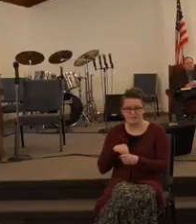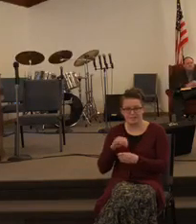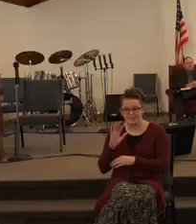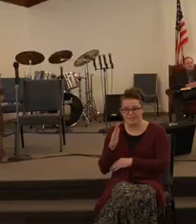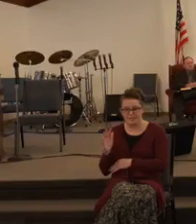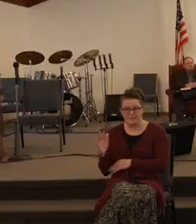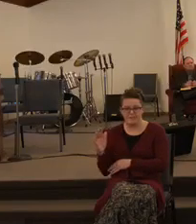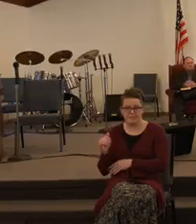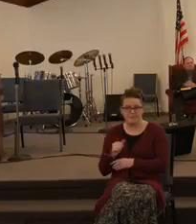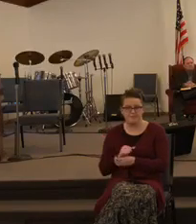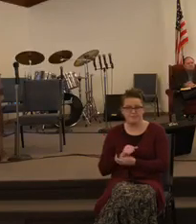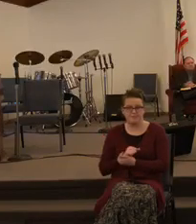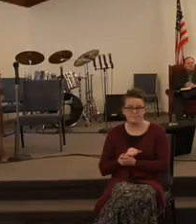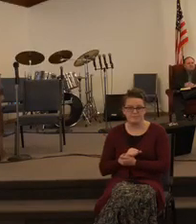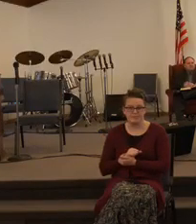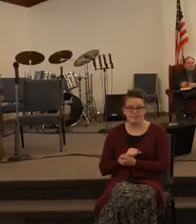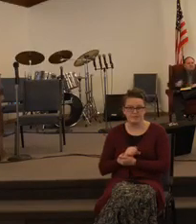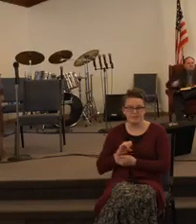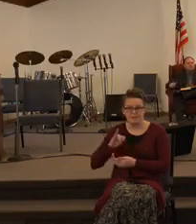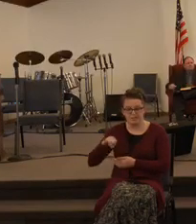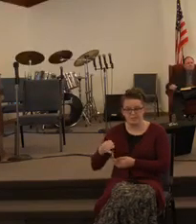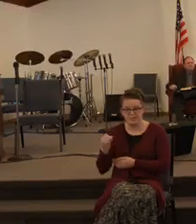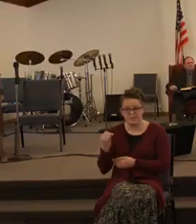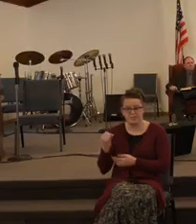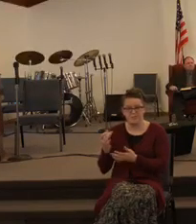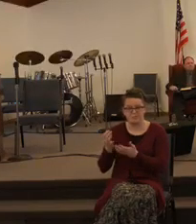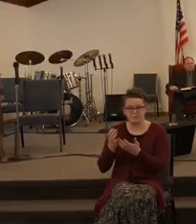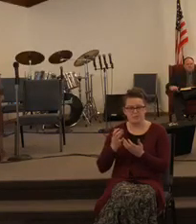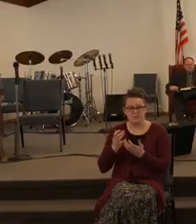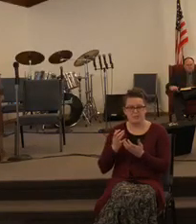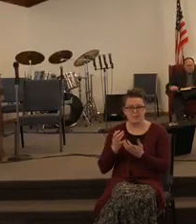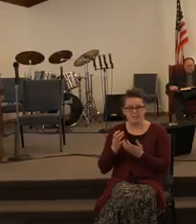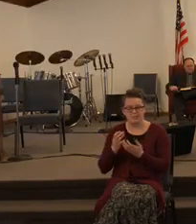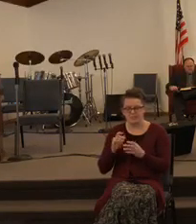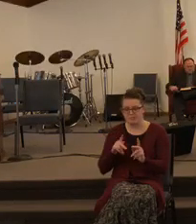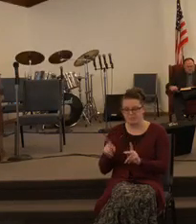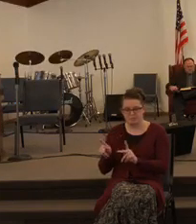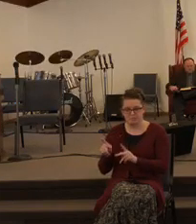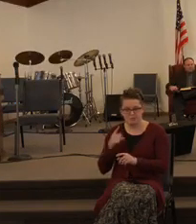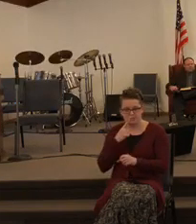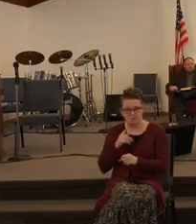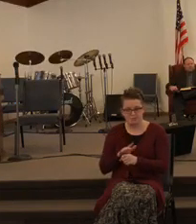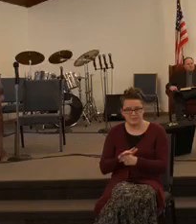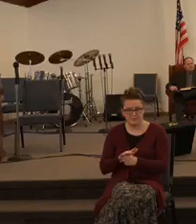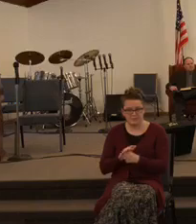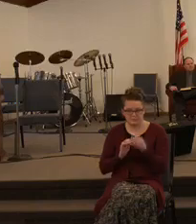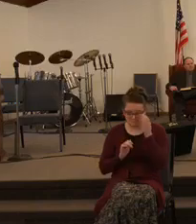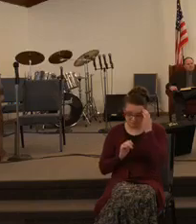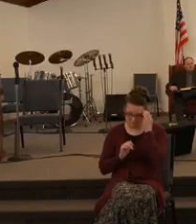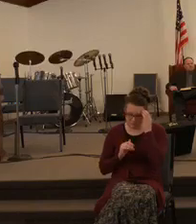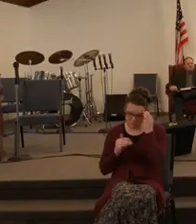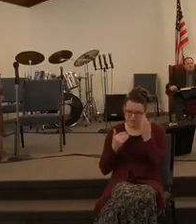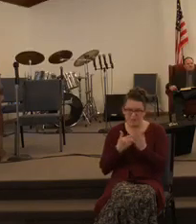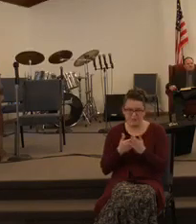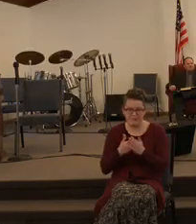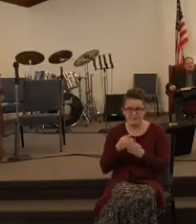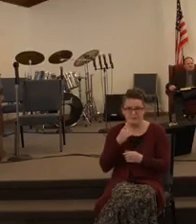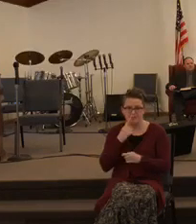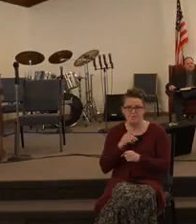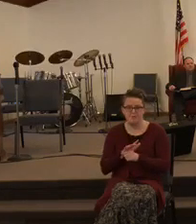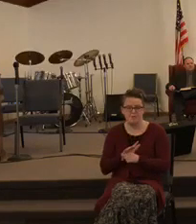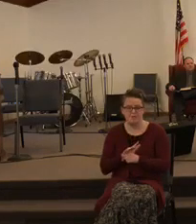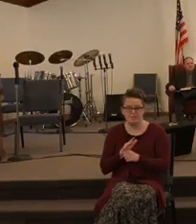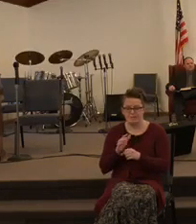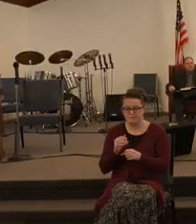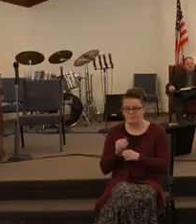Joshua brings the people of God to the brink of the promise and he's going to take them into the